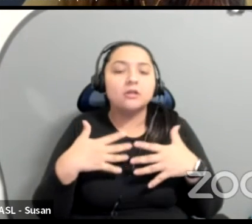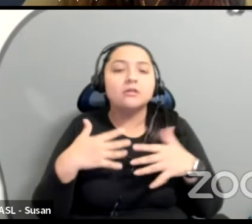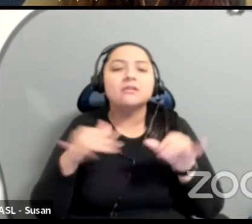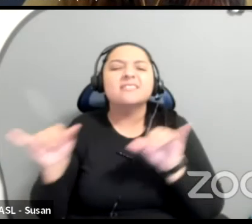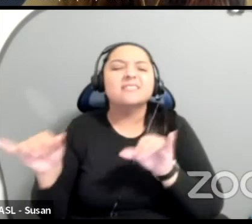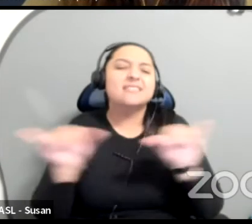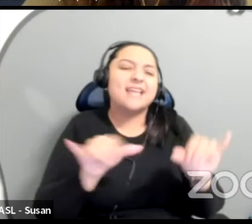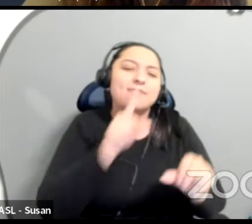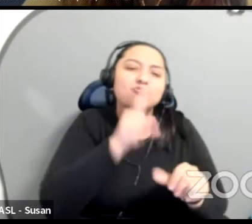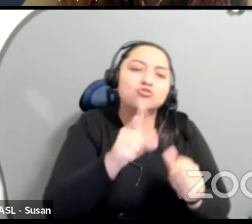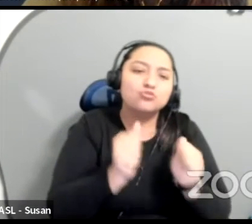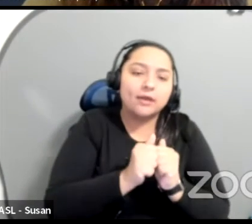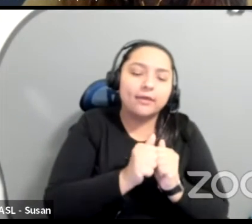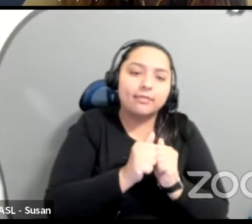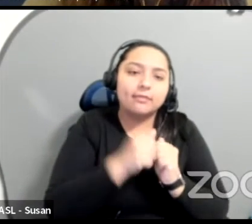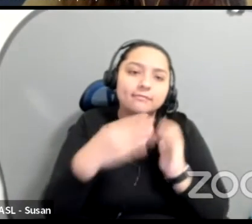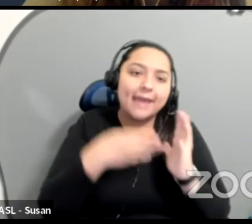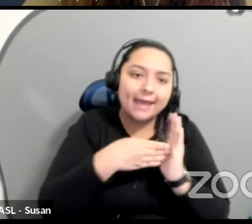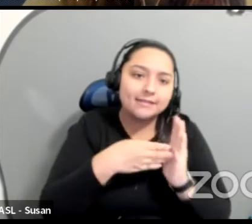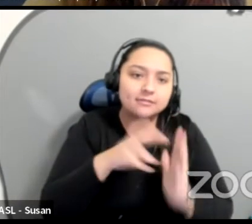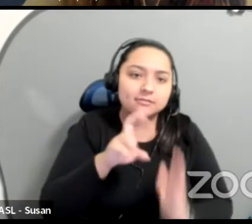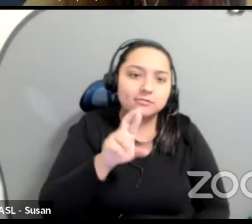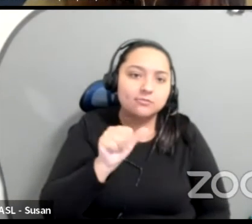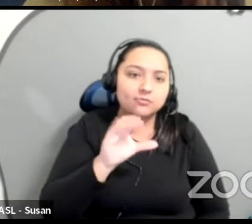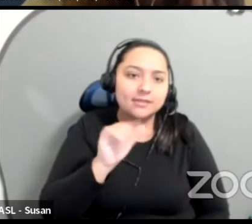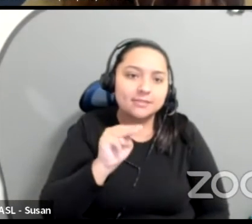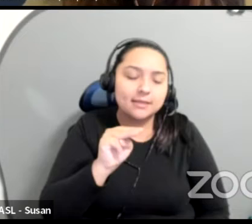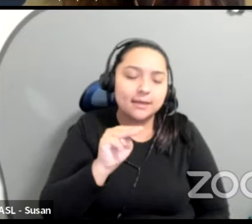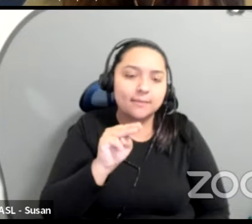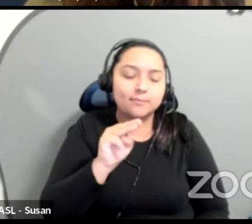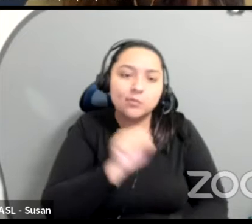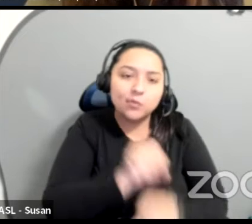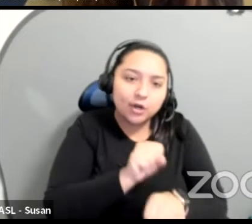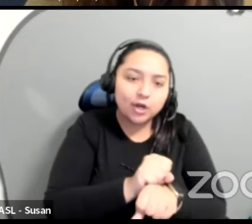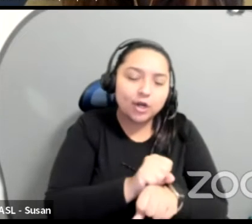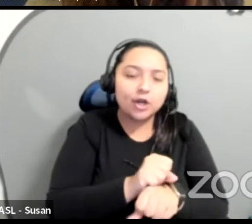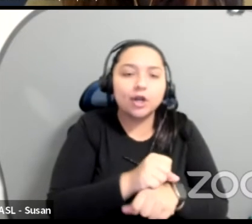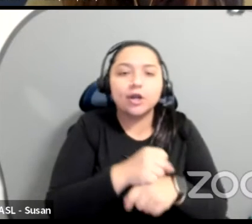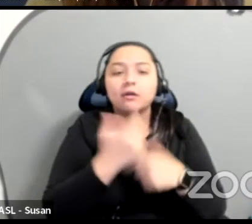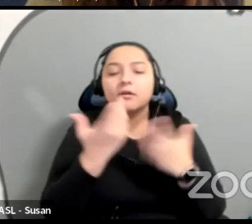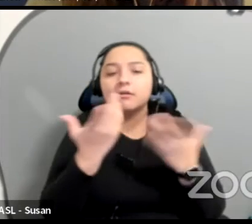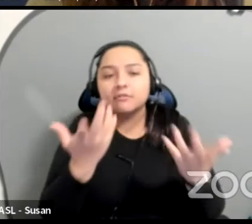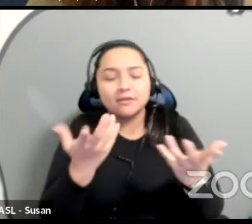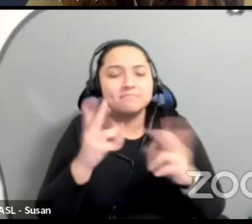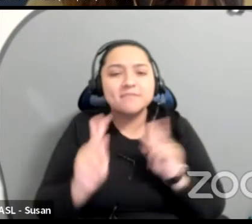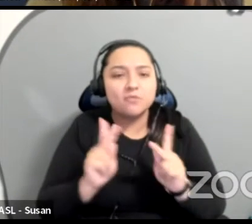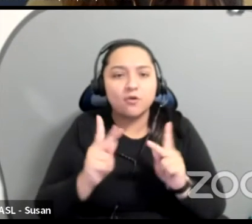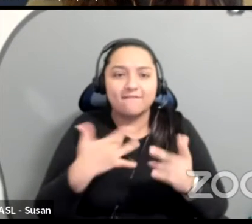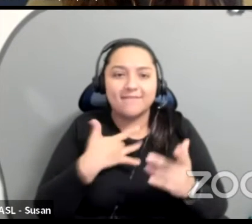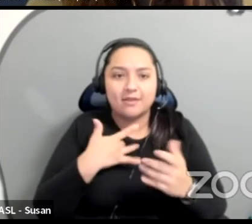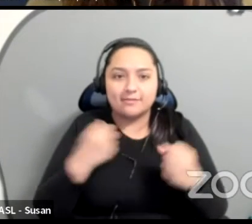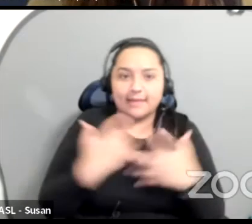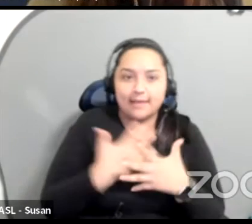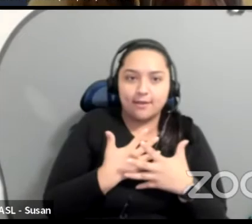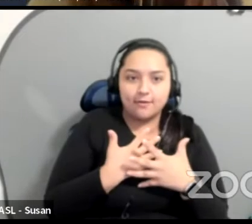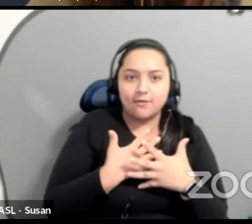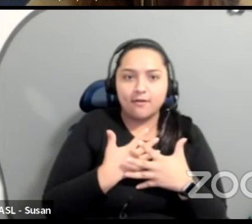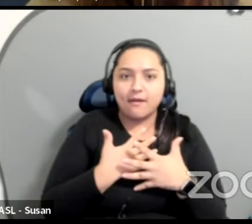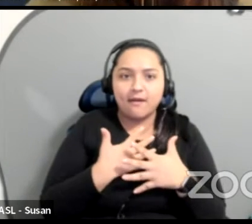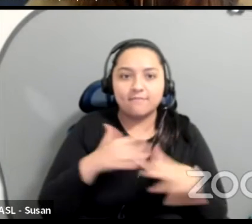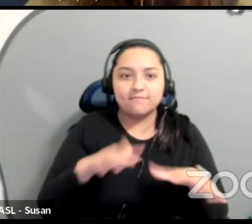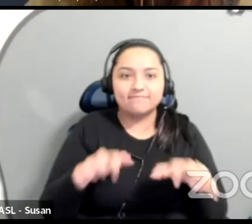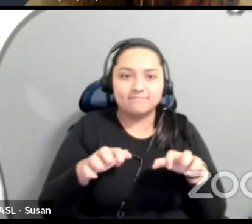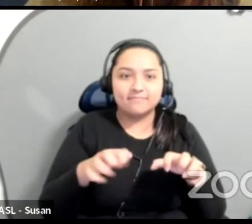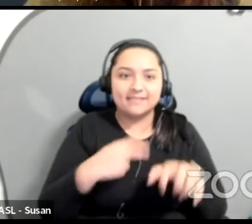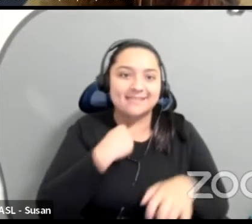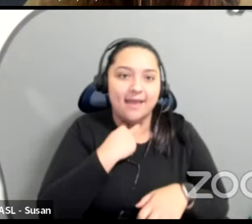-racism work, especially now in this, you know, age of cancellation and everything. I think people are so paralyzed by fear that they don't want to even